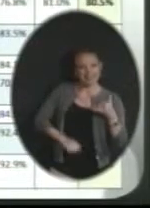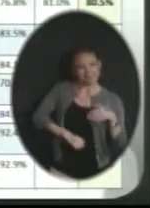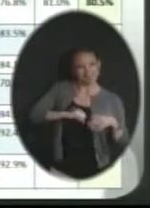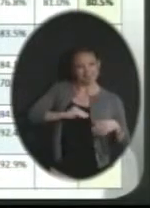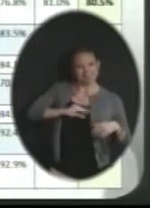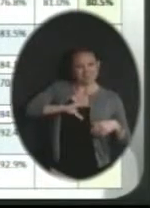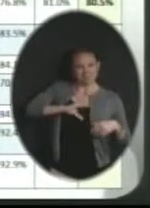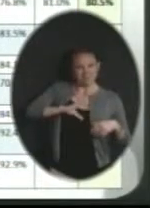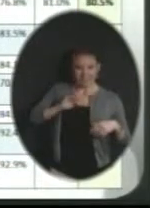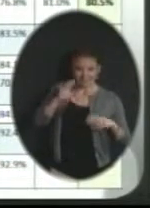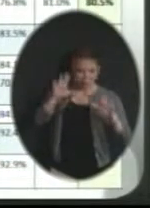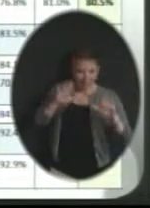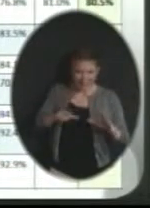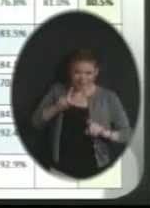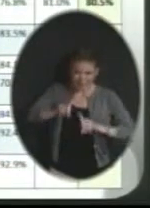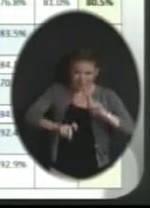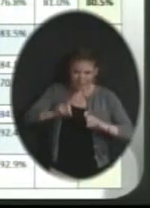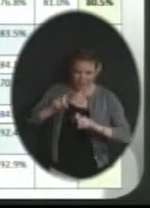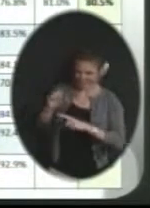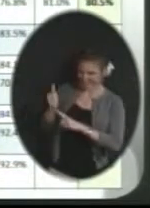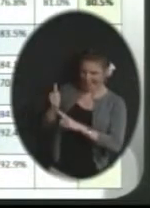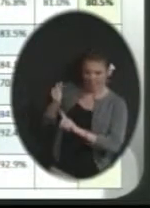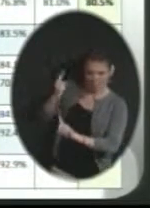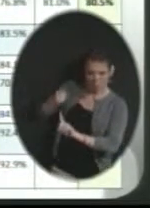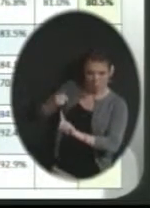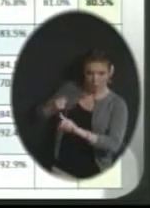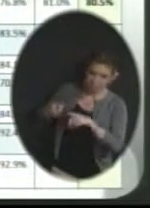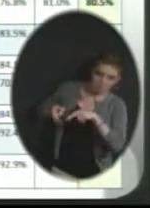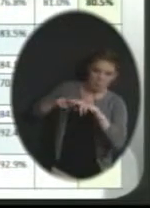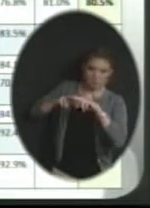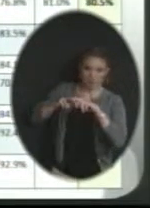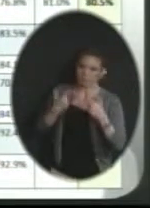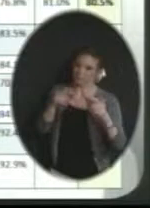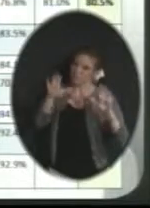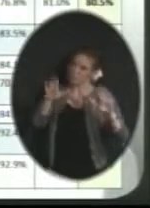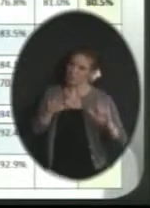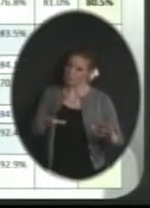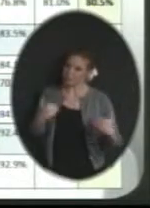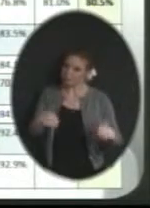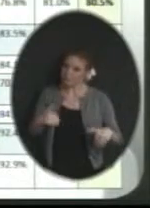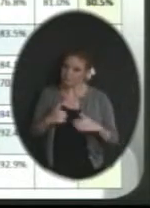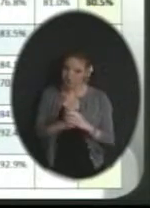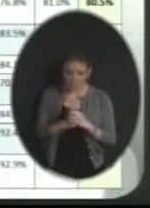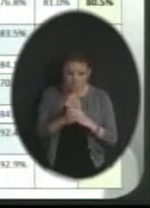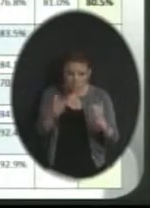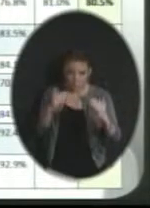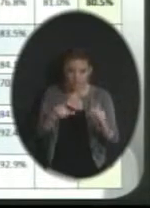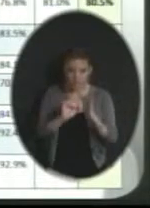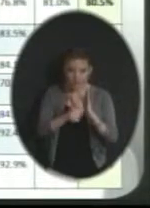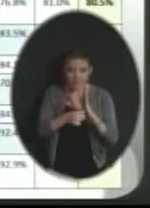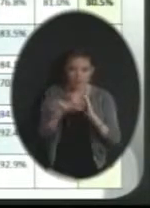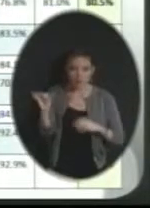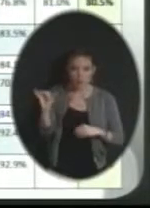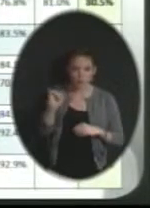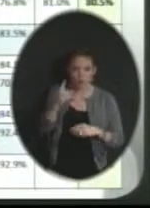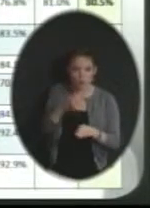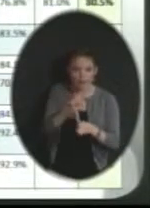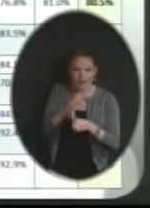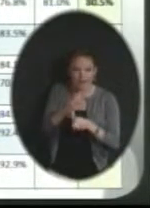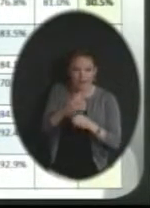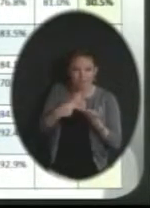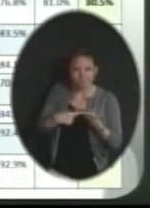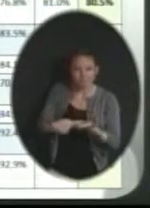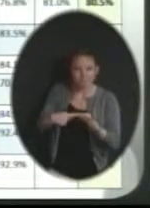for a survey to show that kind of increase. So I think we should highlight that. We also should highlight the area that talks